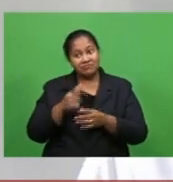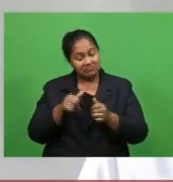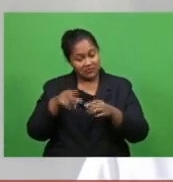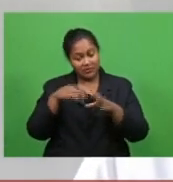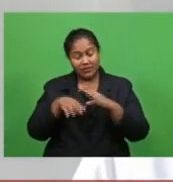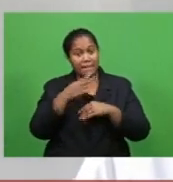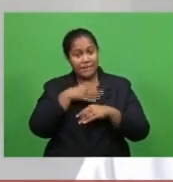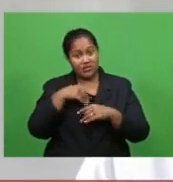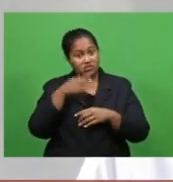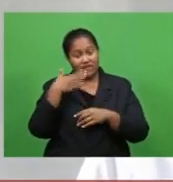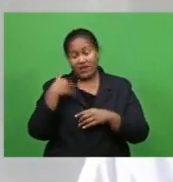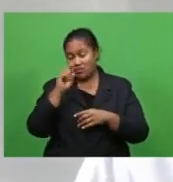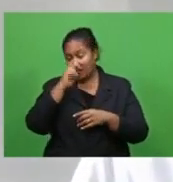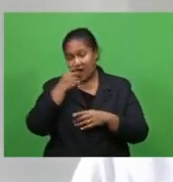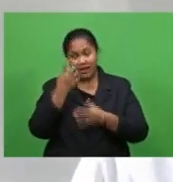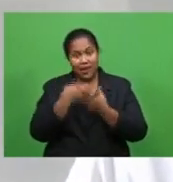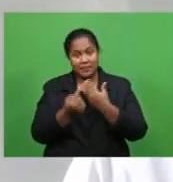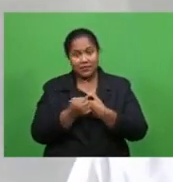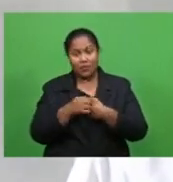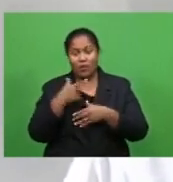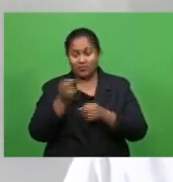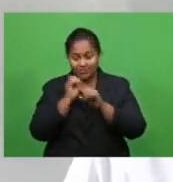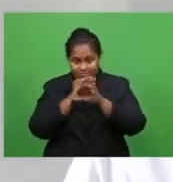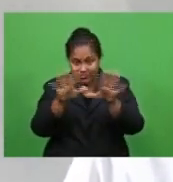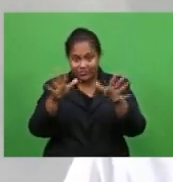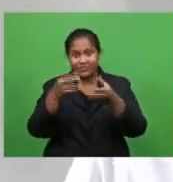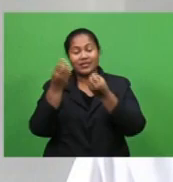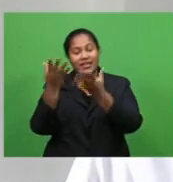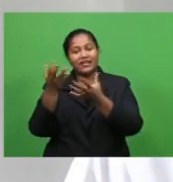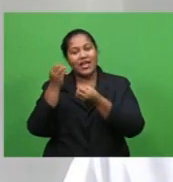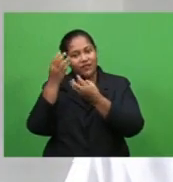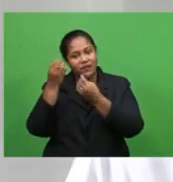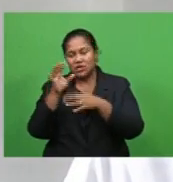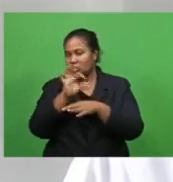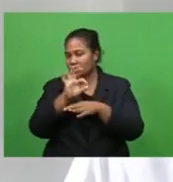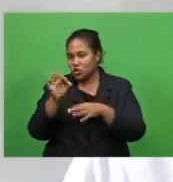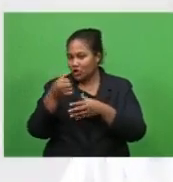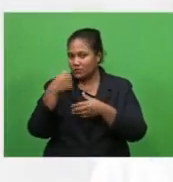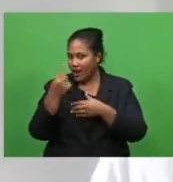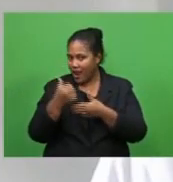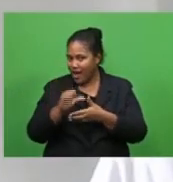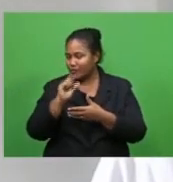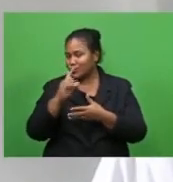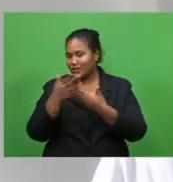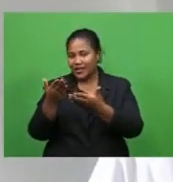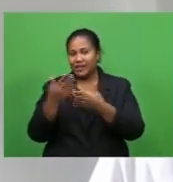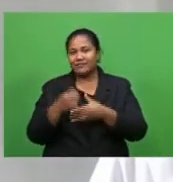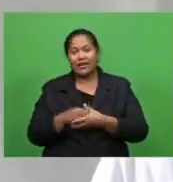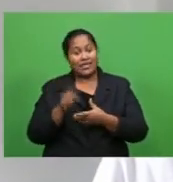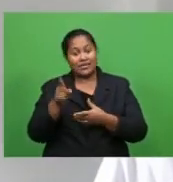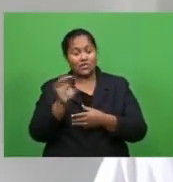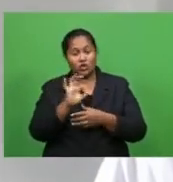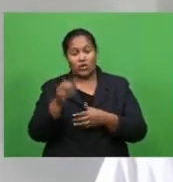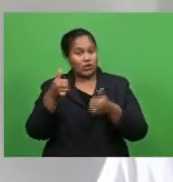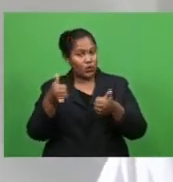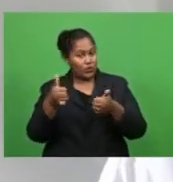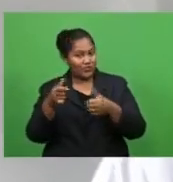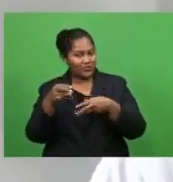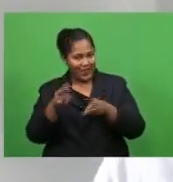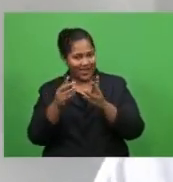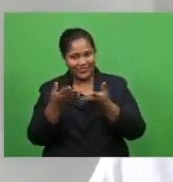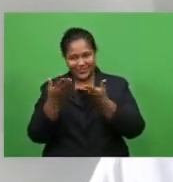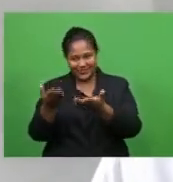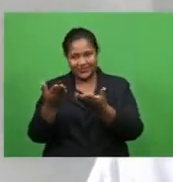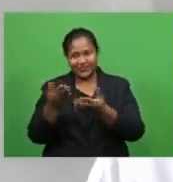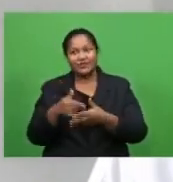of Health, we can't have them. We can't have them because they leak specific information of patients. It's a cowardly act by whoever did but